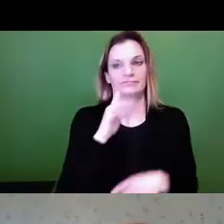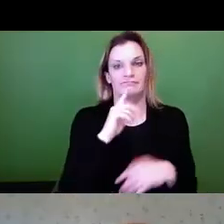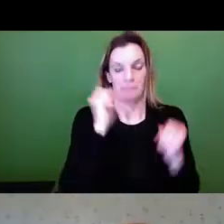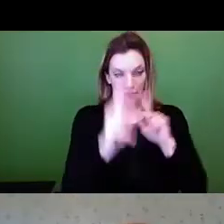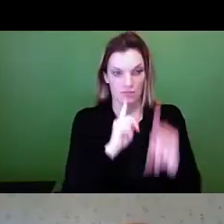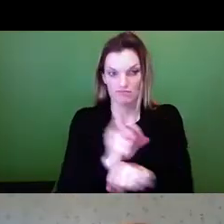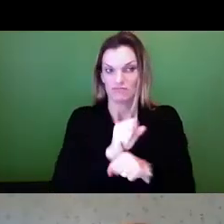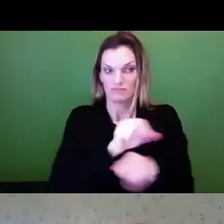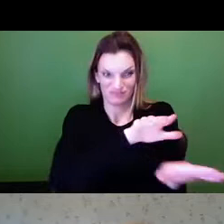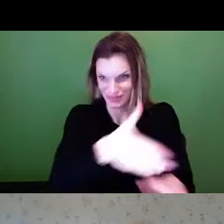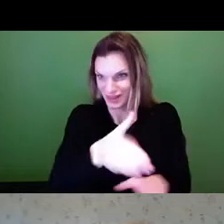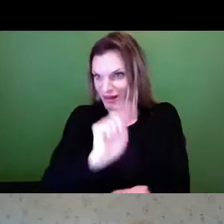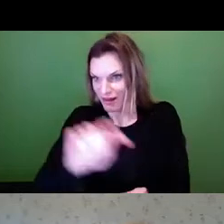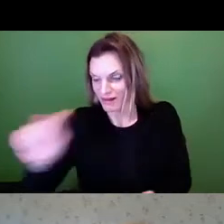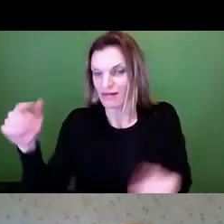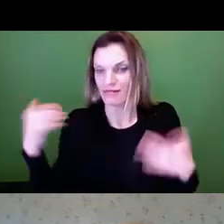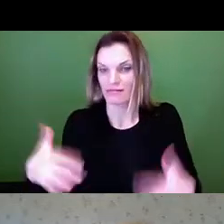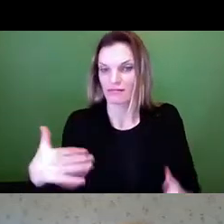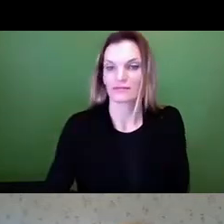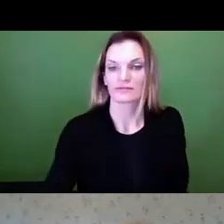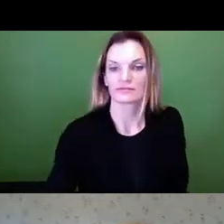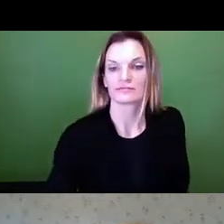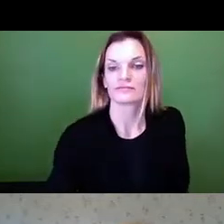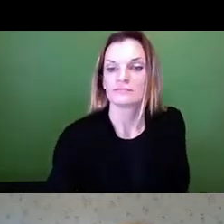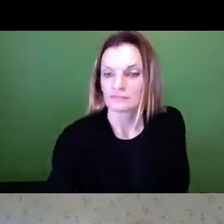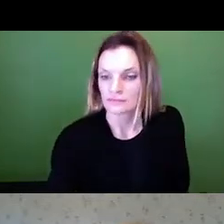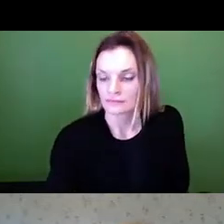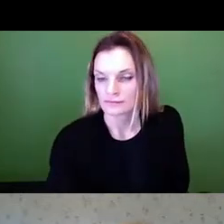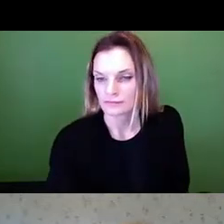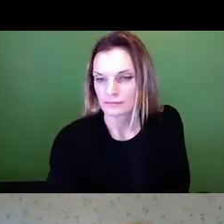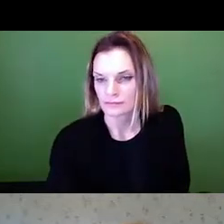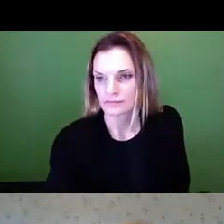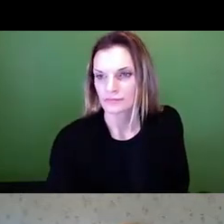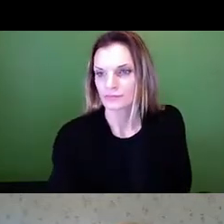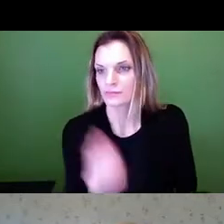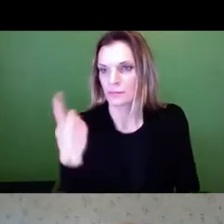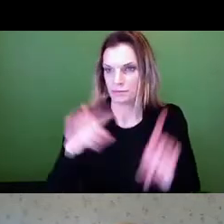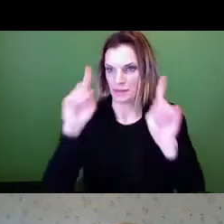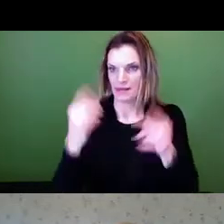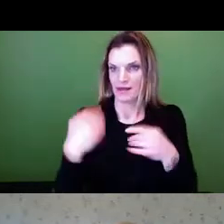over the years. And we finally have a standard in place for employers.